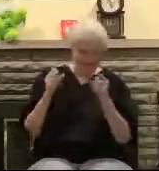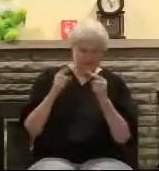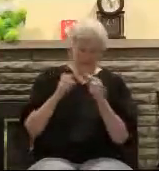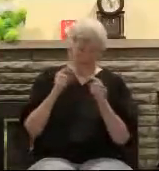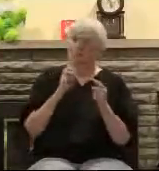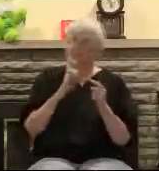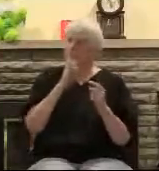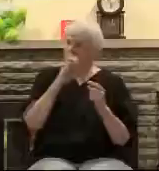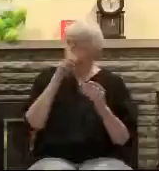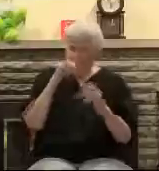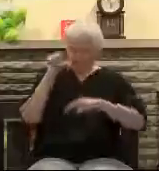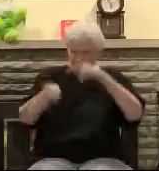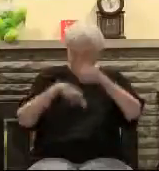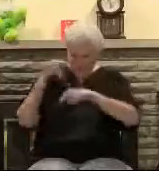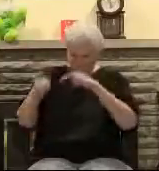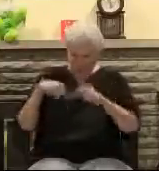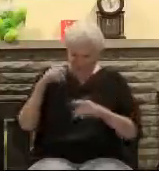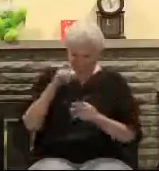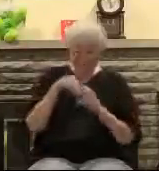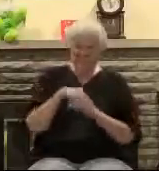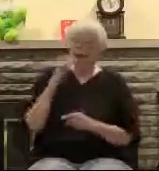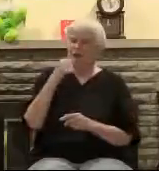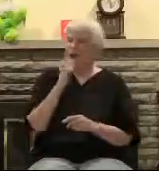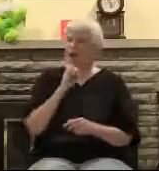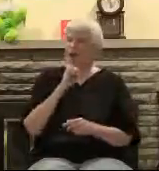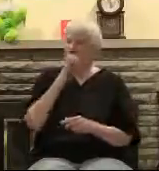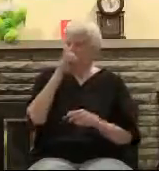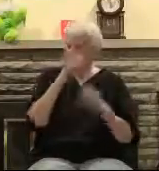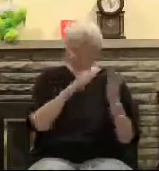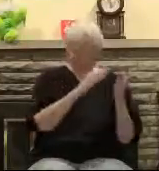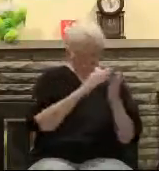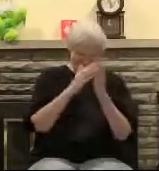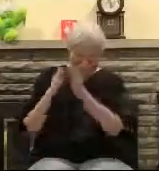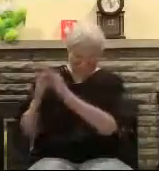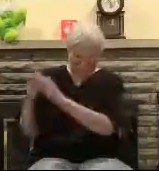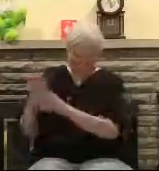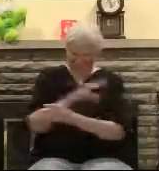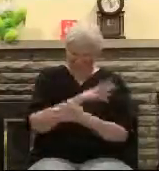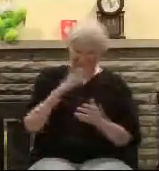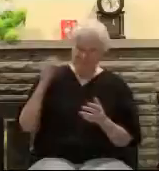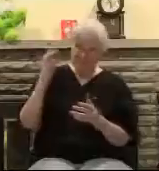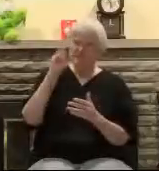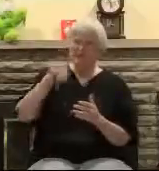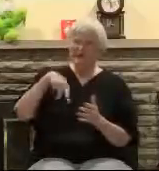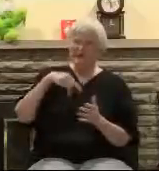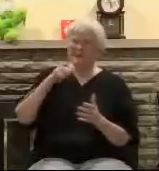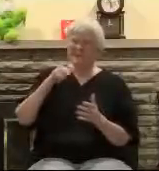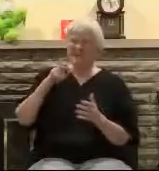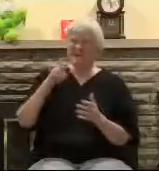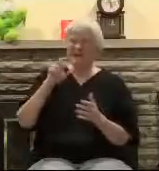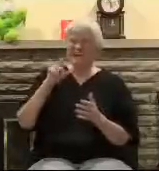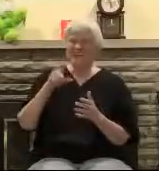Corinth over in Greece. And he wrote them this letter to tell them certain things and among them